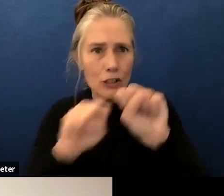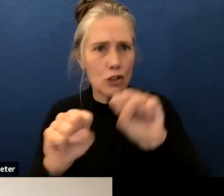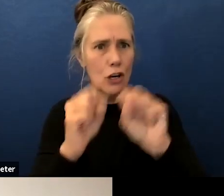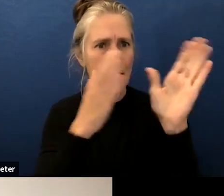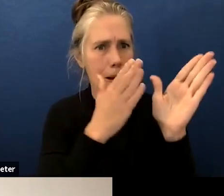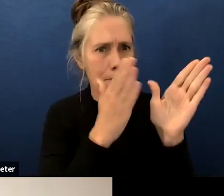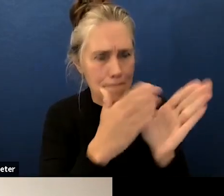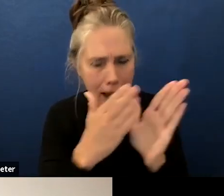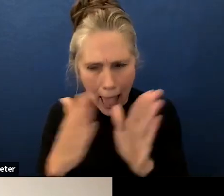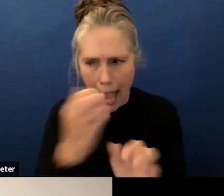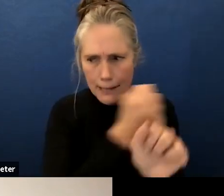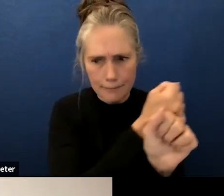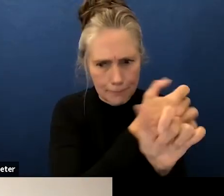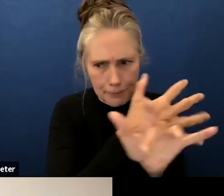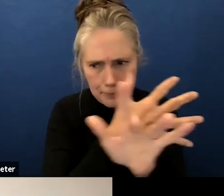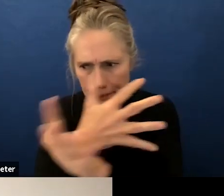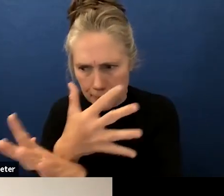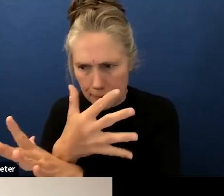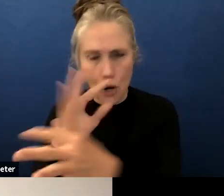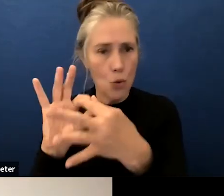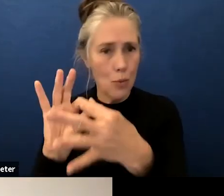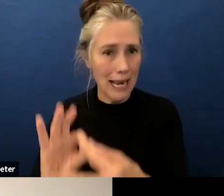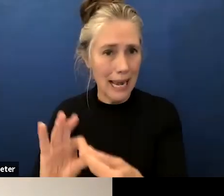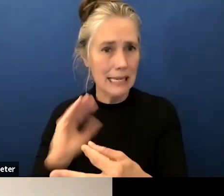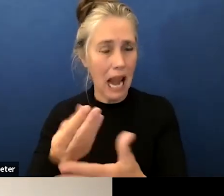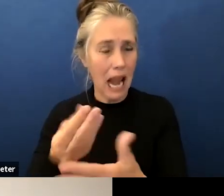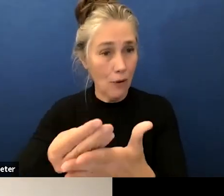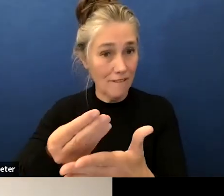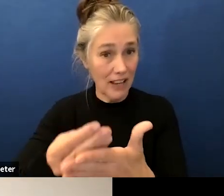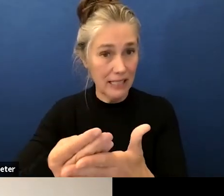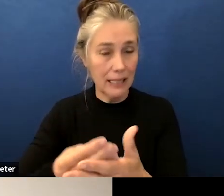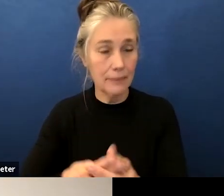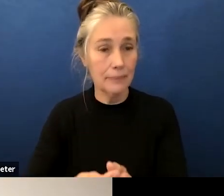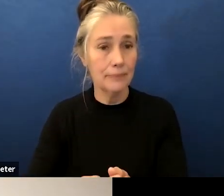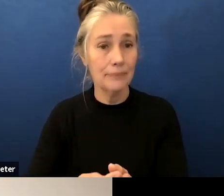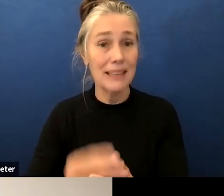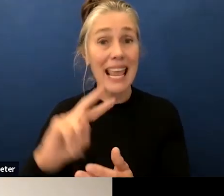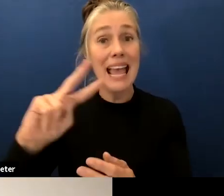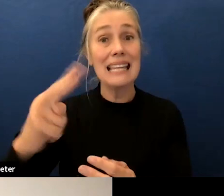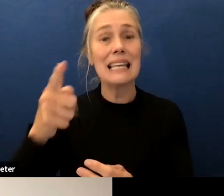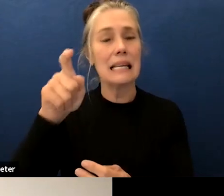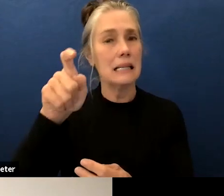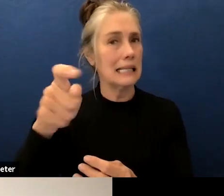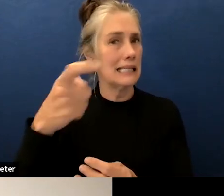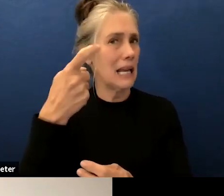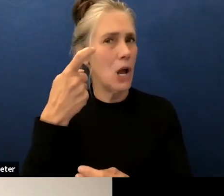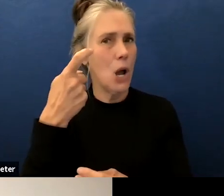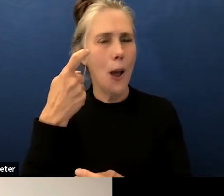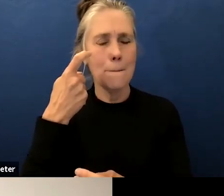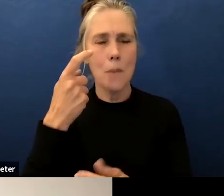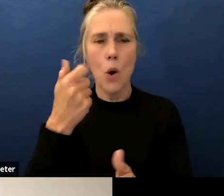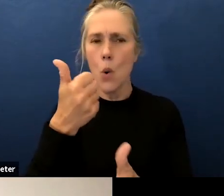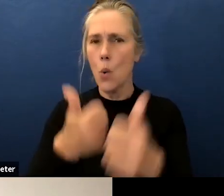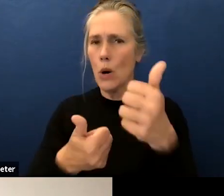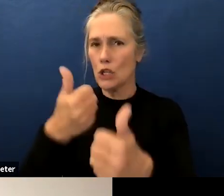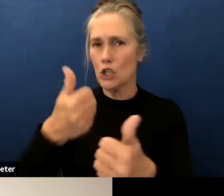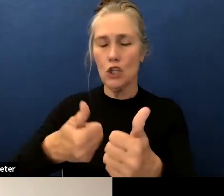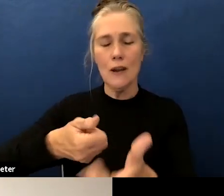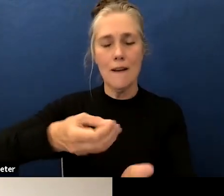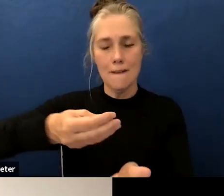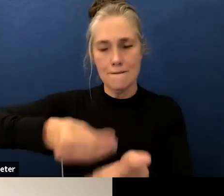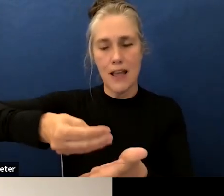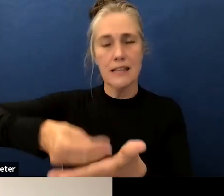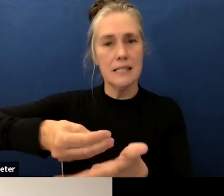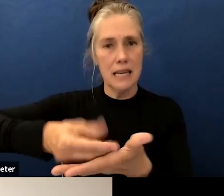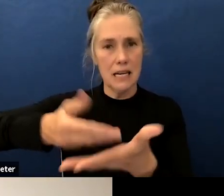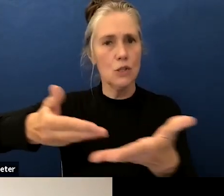one other thing regarding this the the second thing is just again we have to look at the most restricted funding sources to